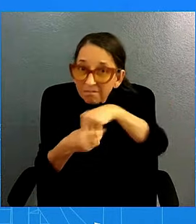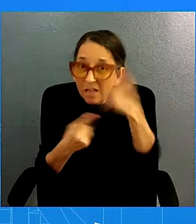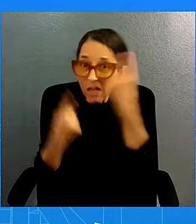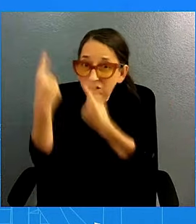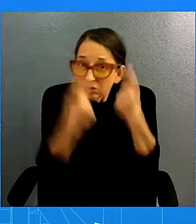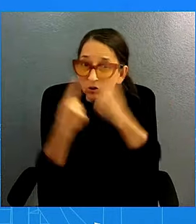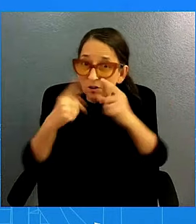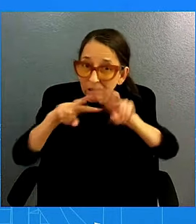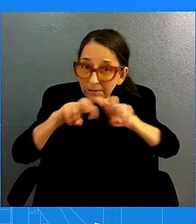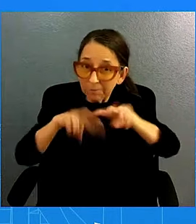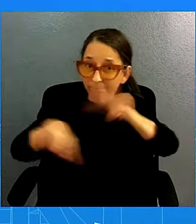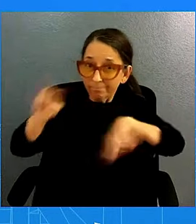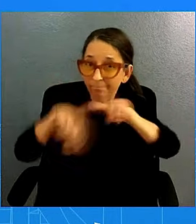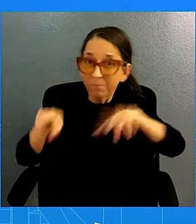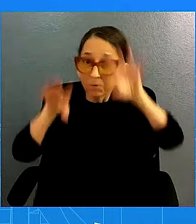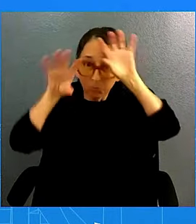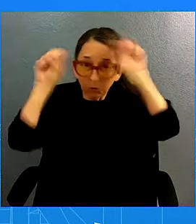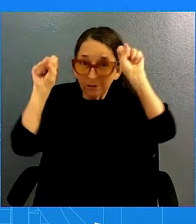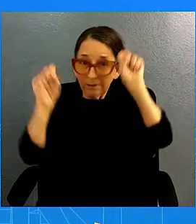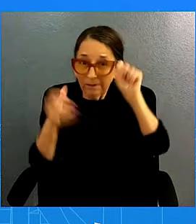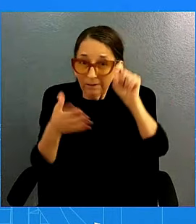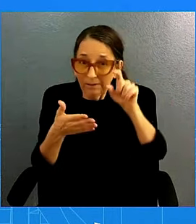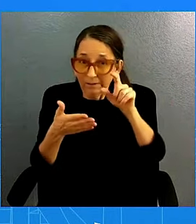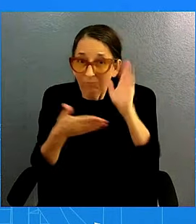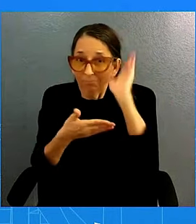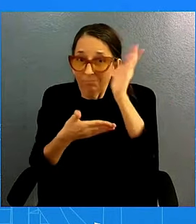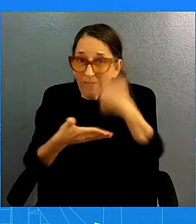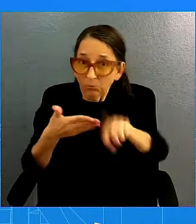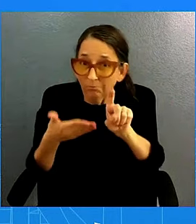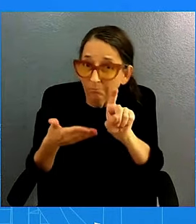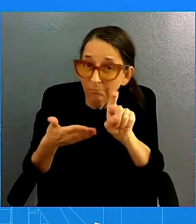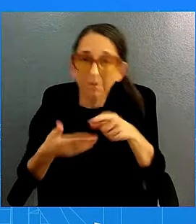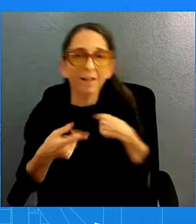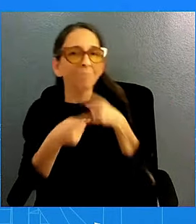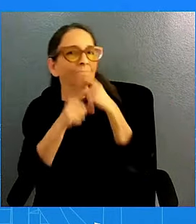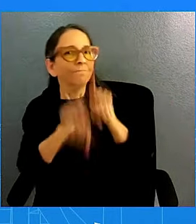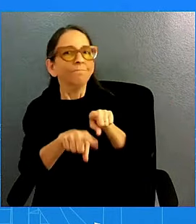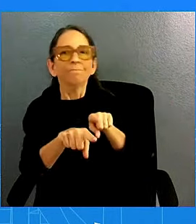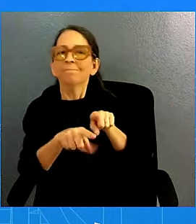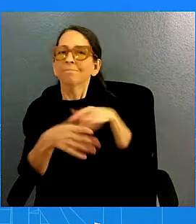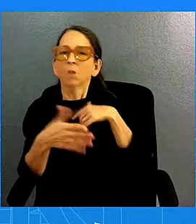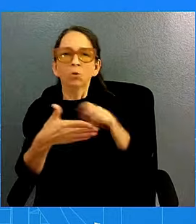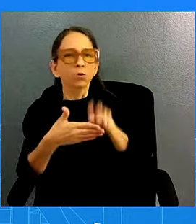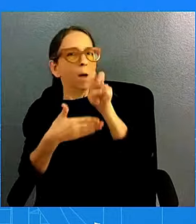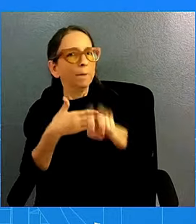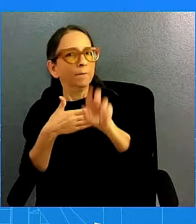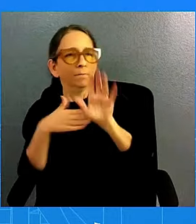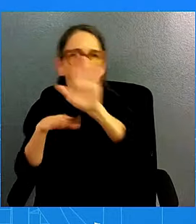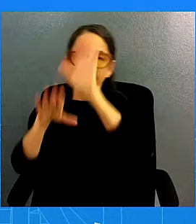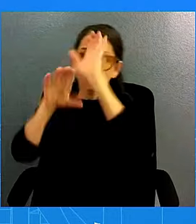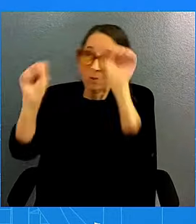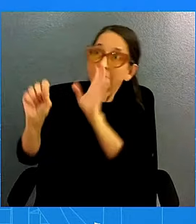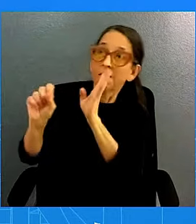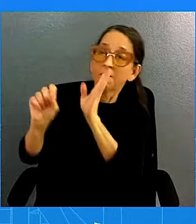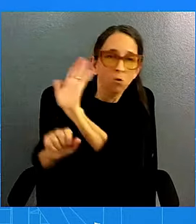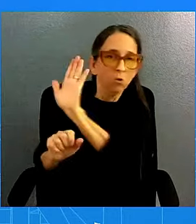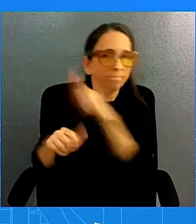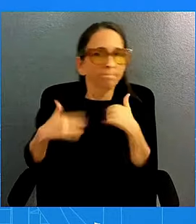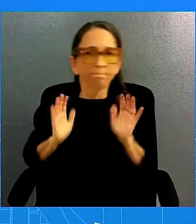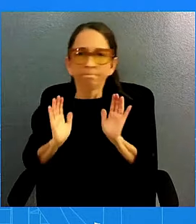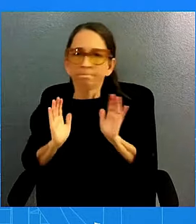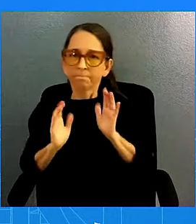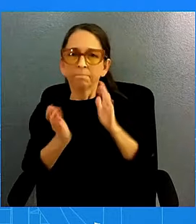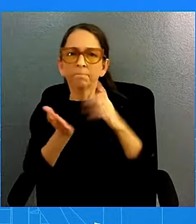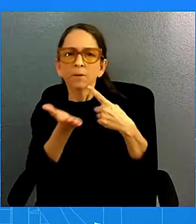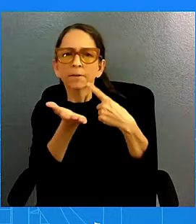I think you can expect him to talk about the modern crises that we're facing right now.